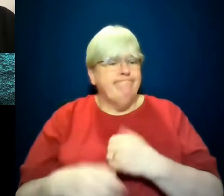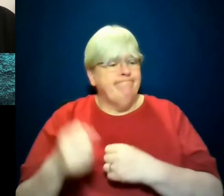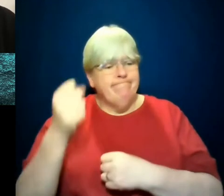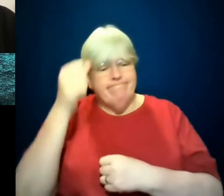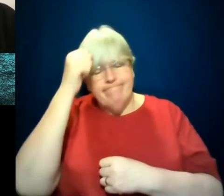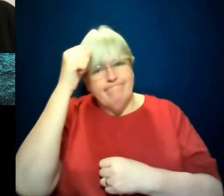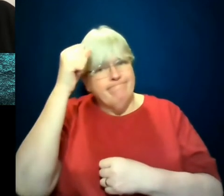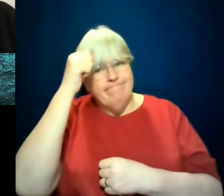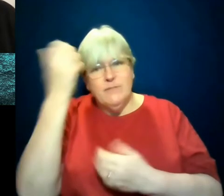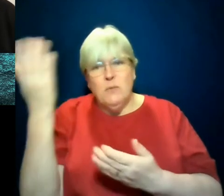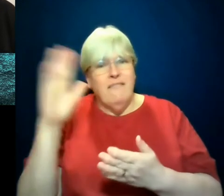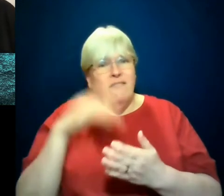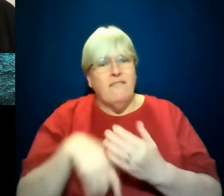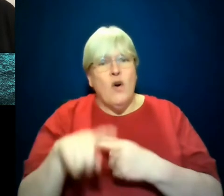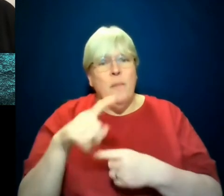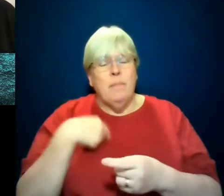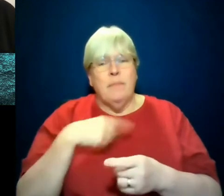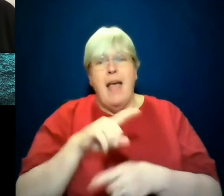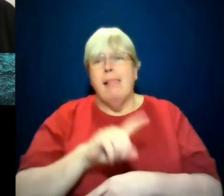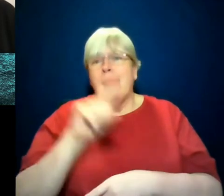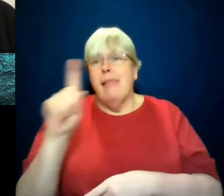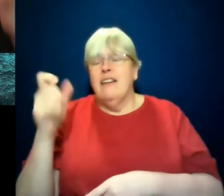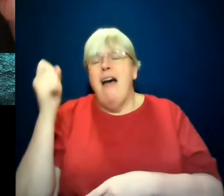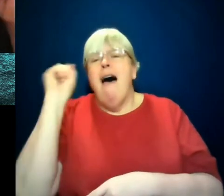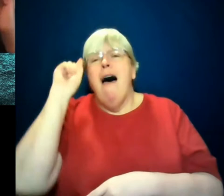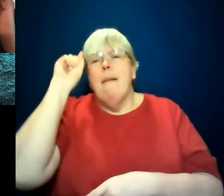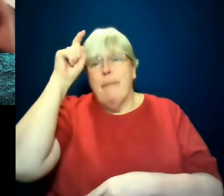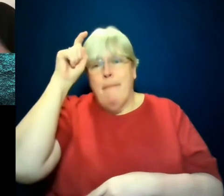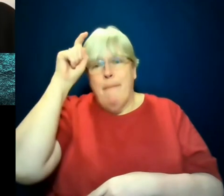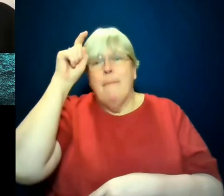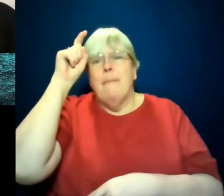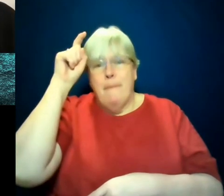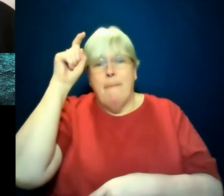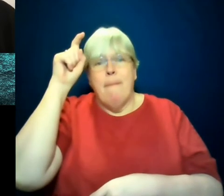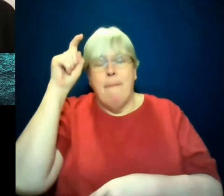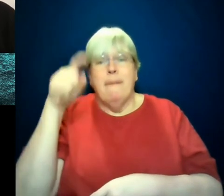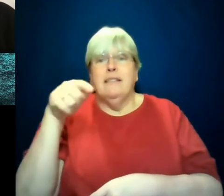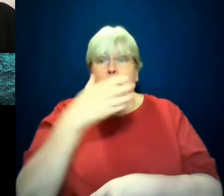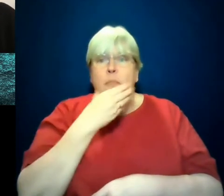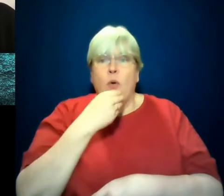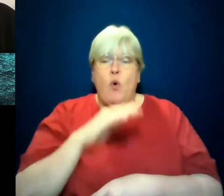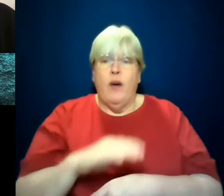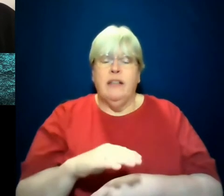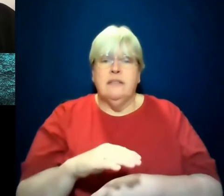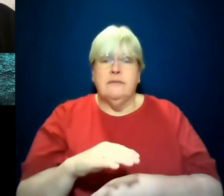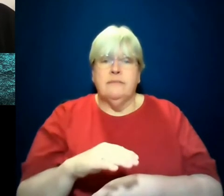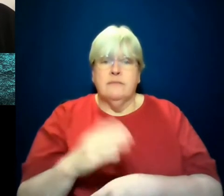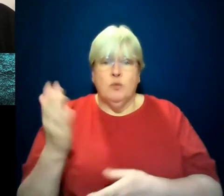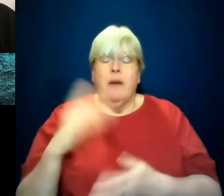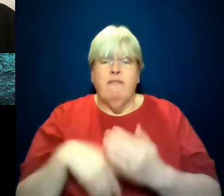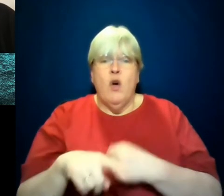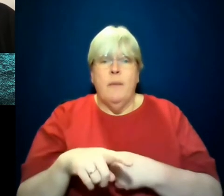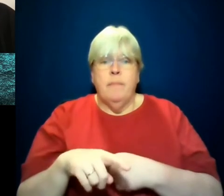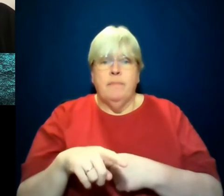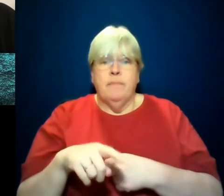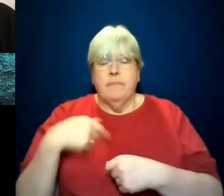something came from and only later realizing it. Well, that little boy, where that came from for me is that I live in